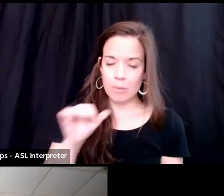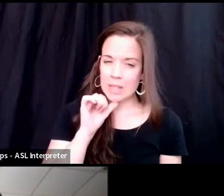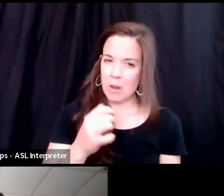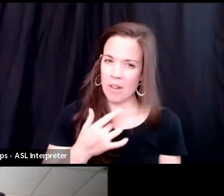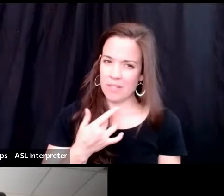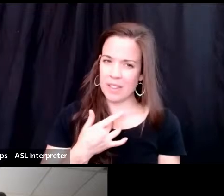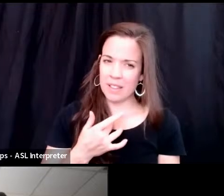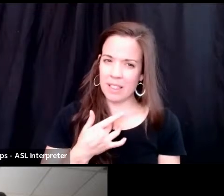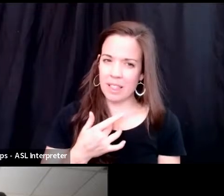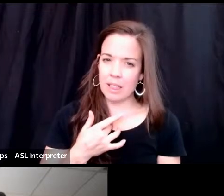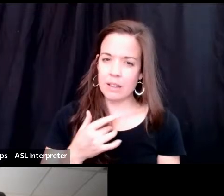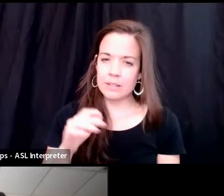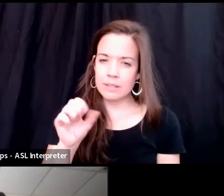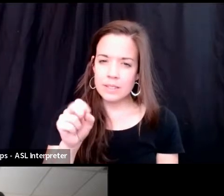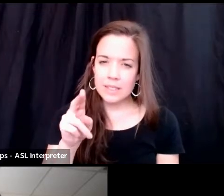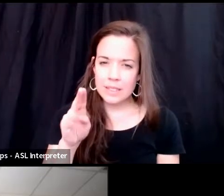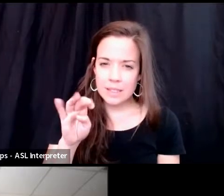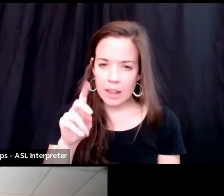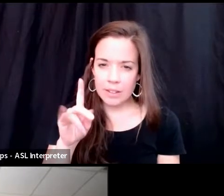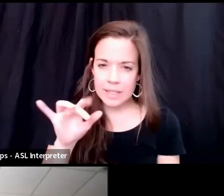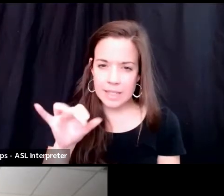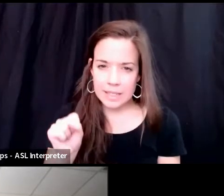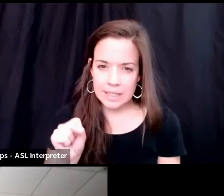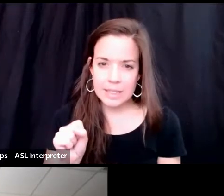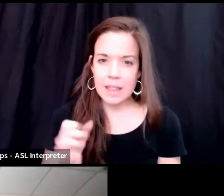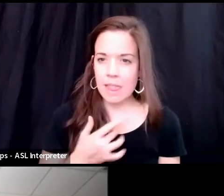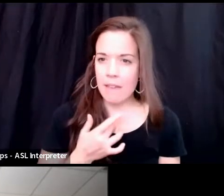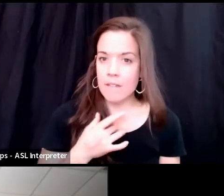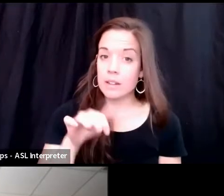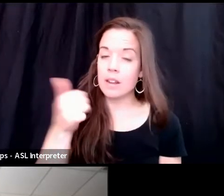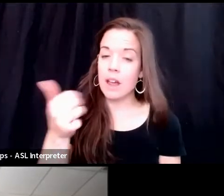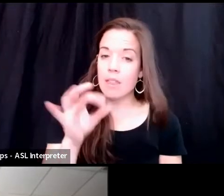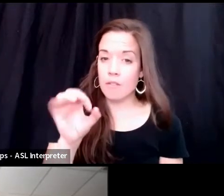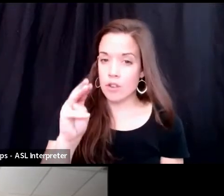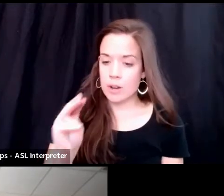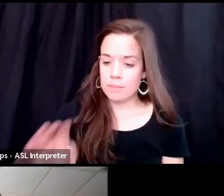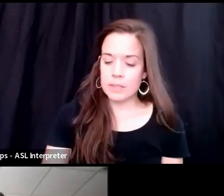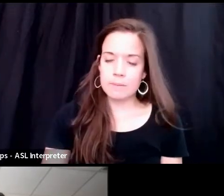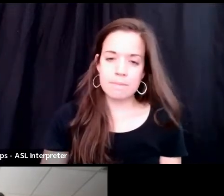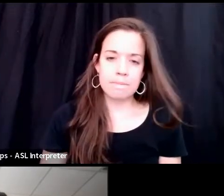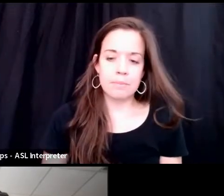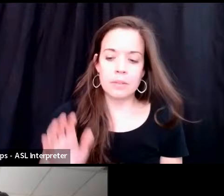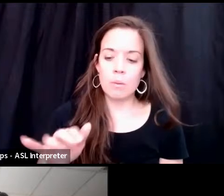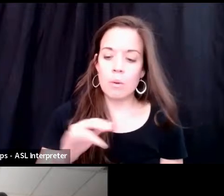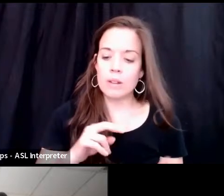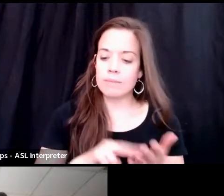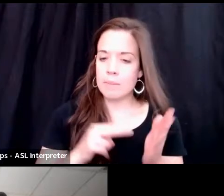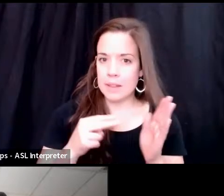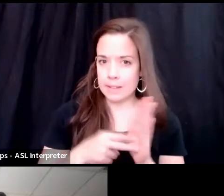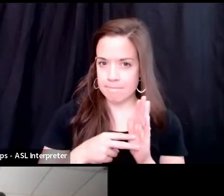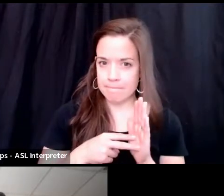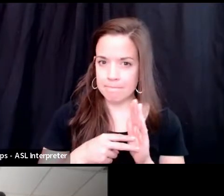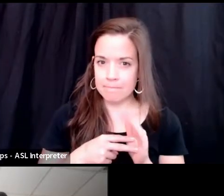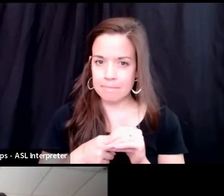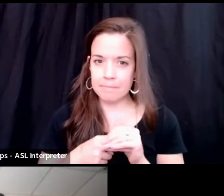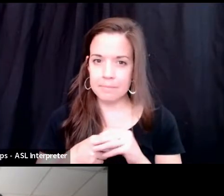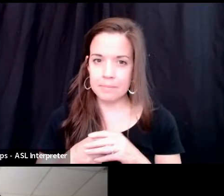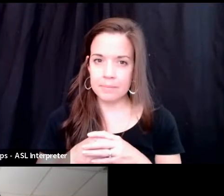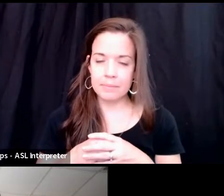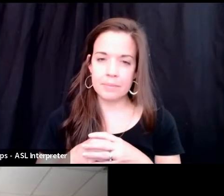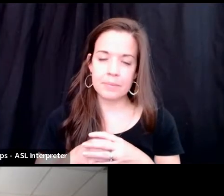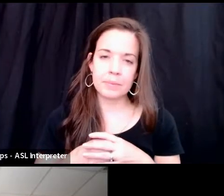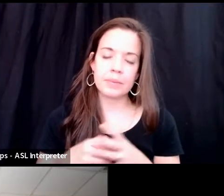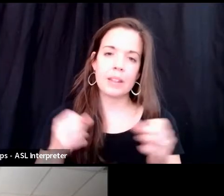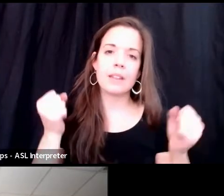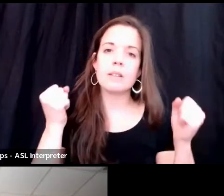subtleties that they felt at other firms. And what I mean by that is that a lot